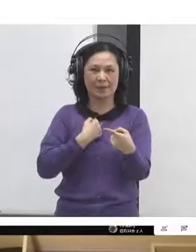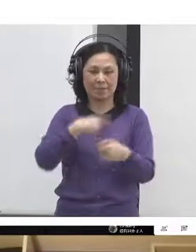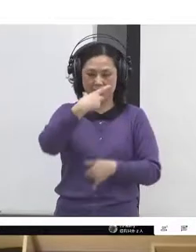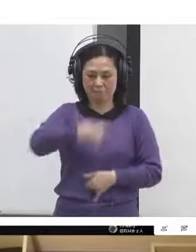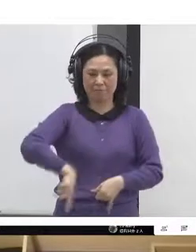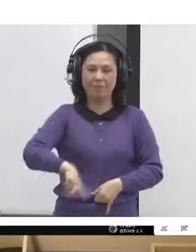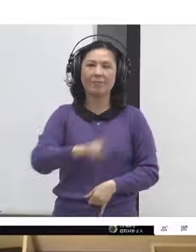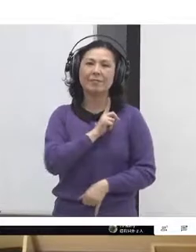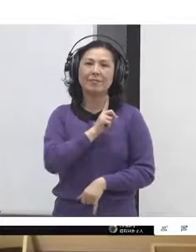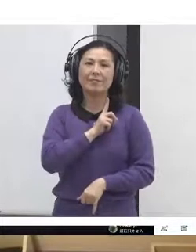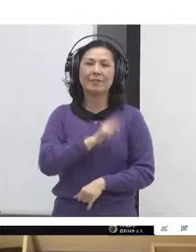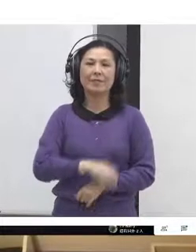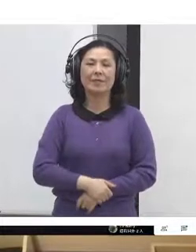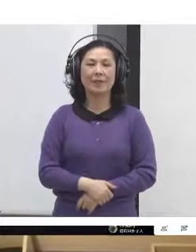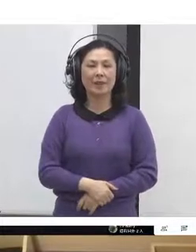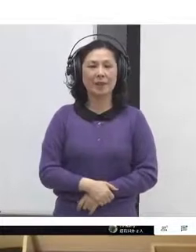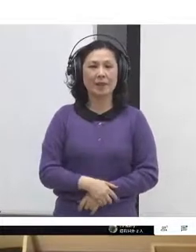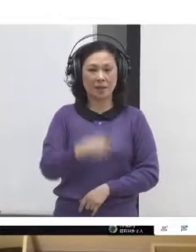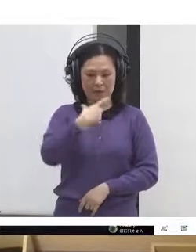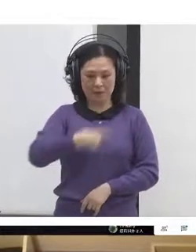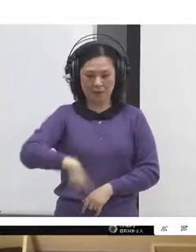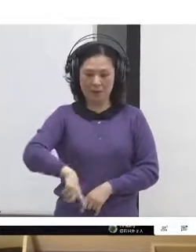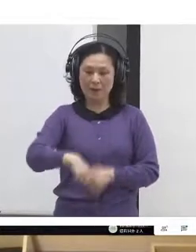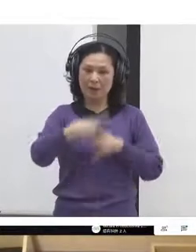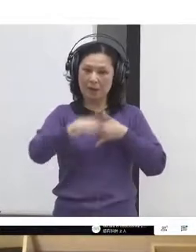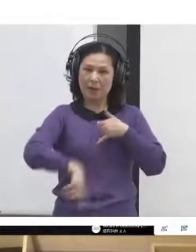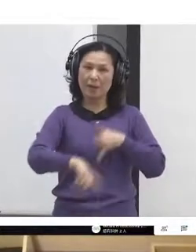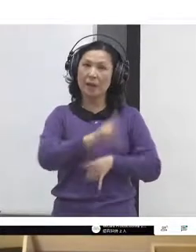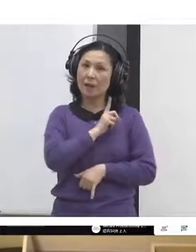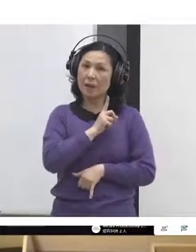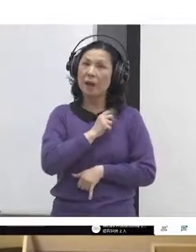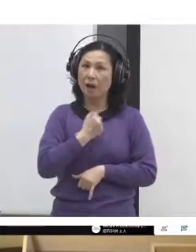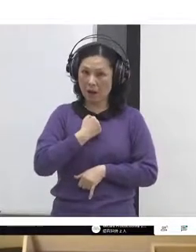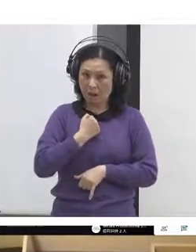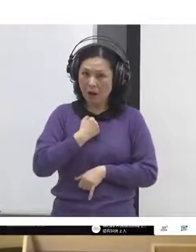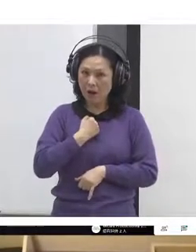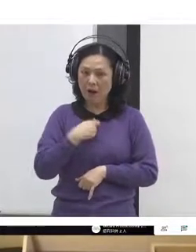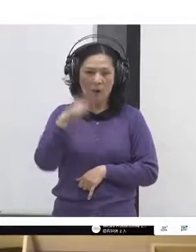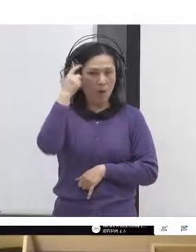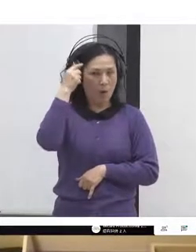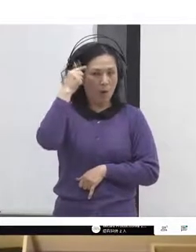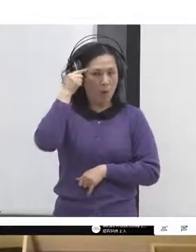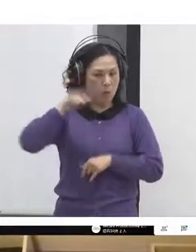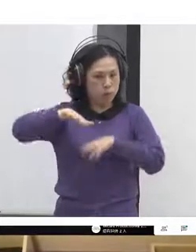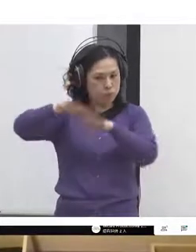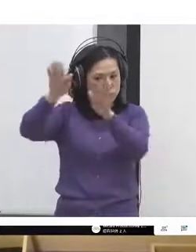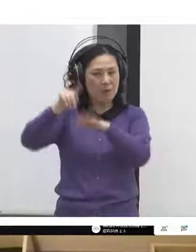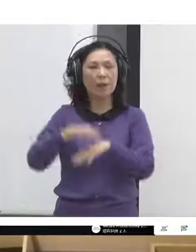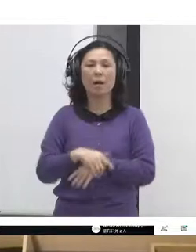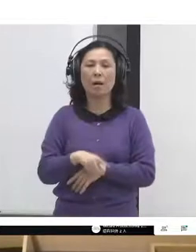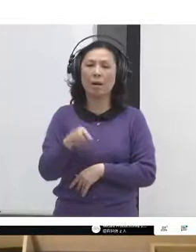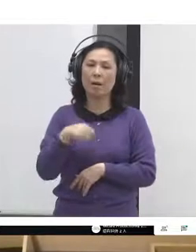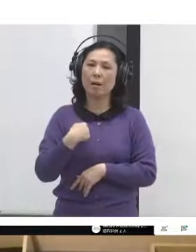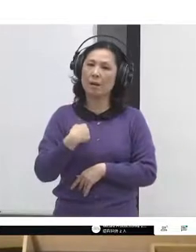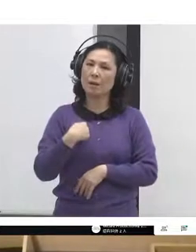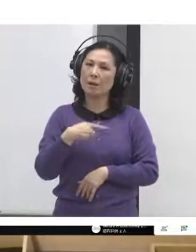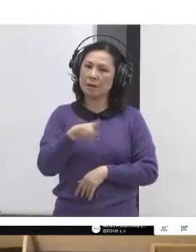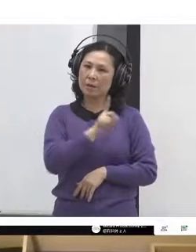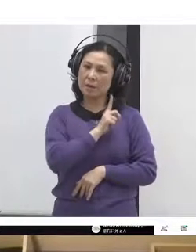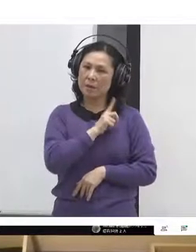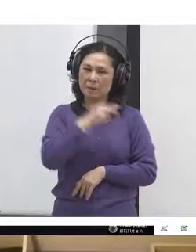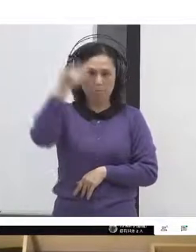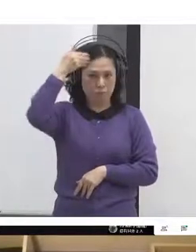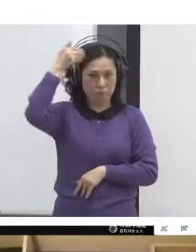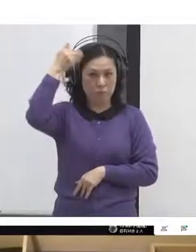become more conscious about some of the things that we need to work on ourselves. Unconscious biases, anything that would